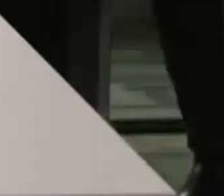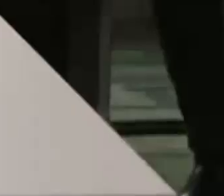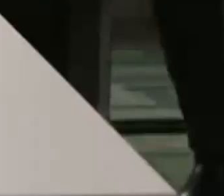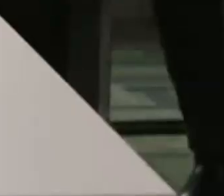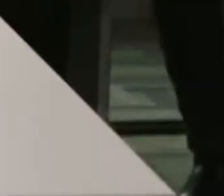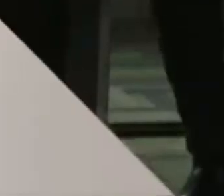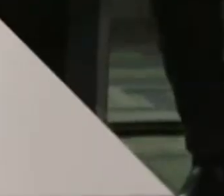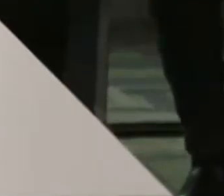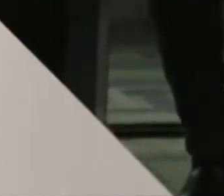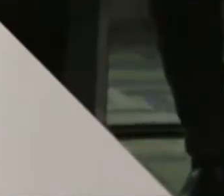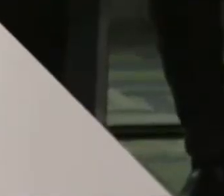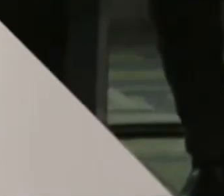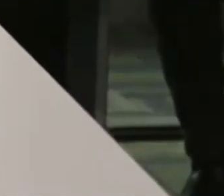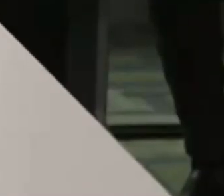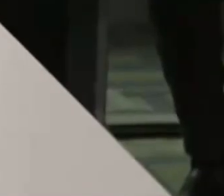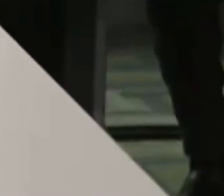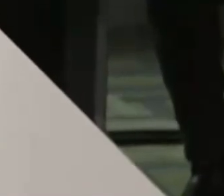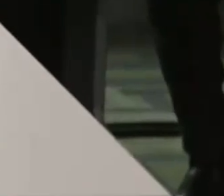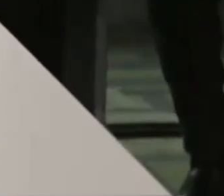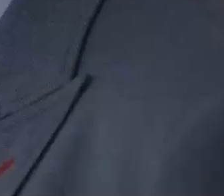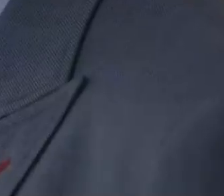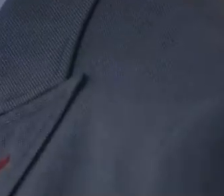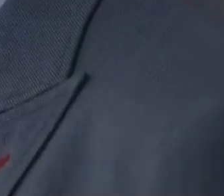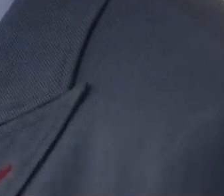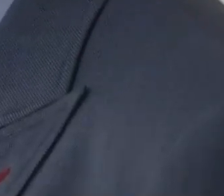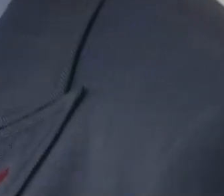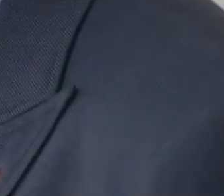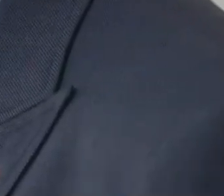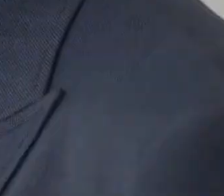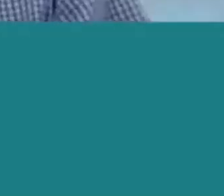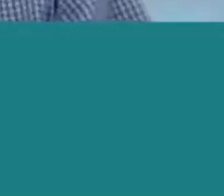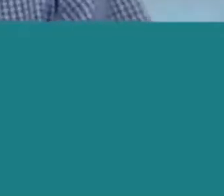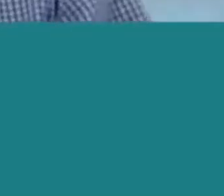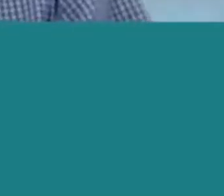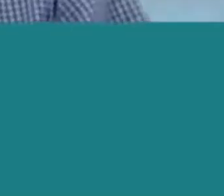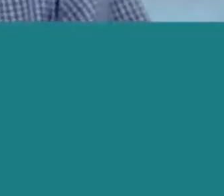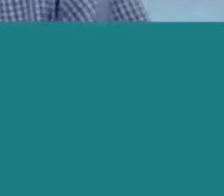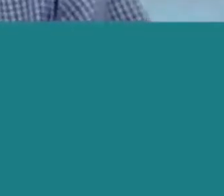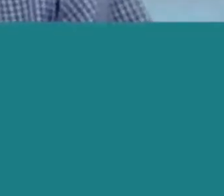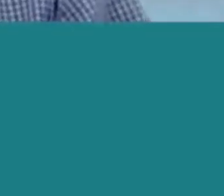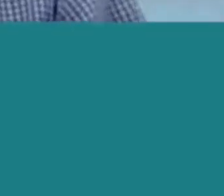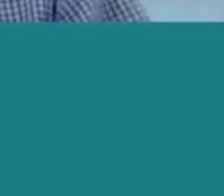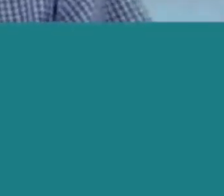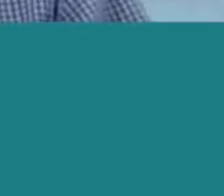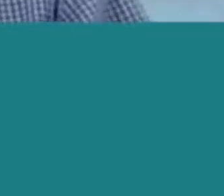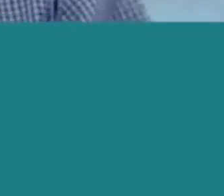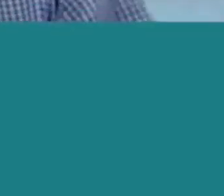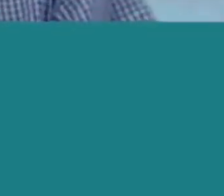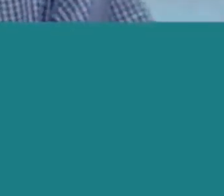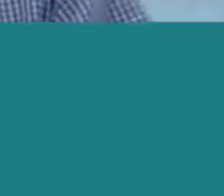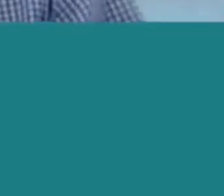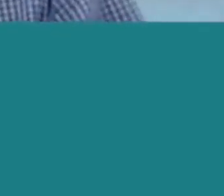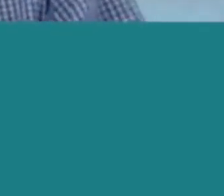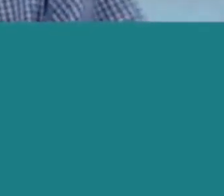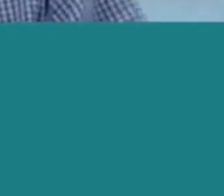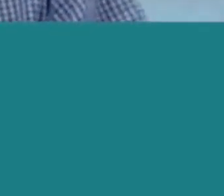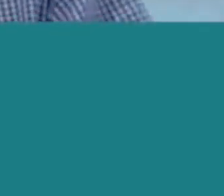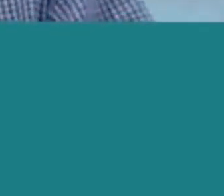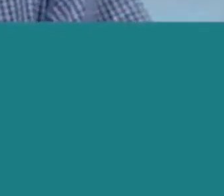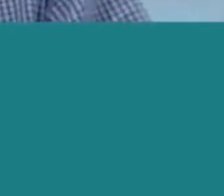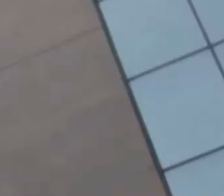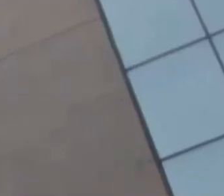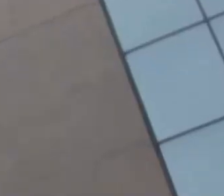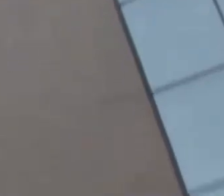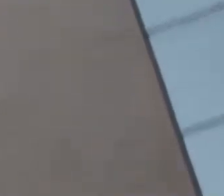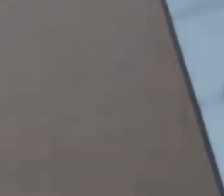function or dysfunction relative to disability and came out with some interesting conclusions what we found